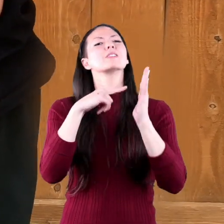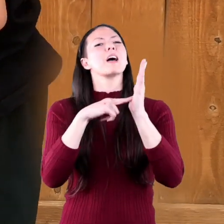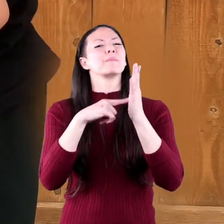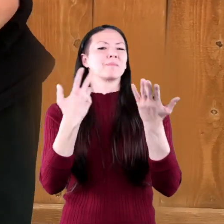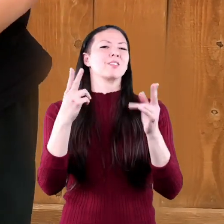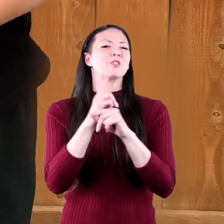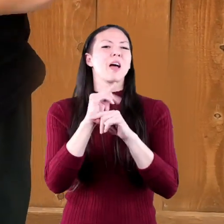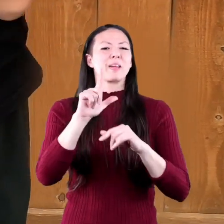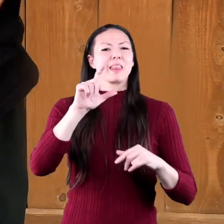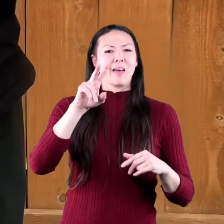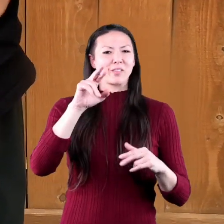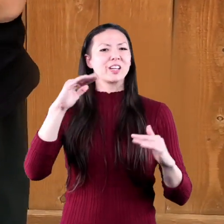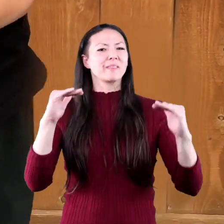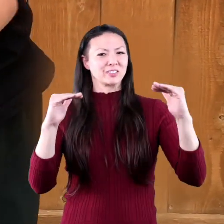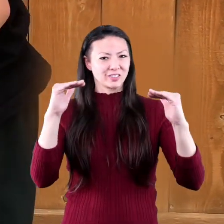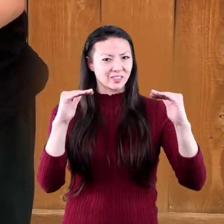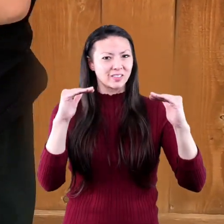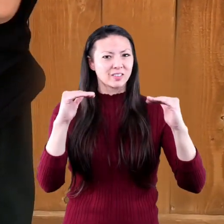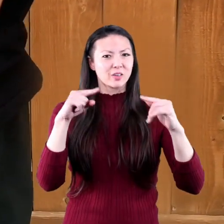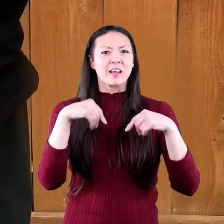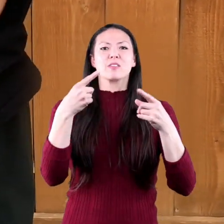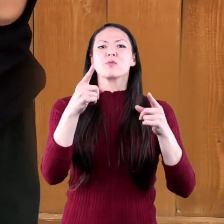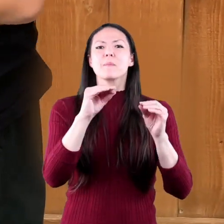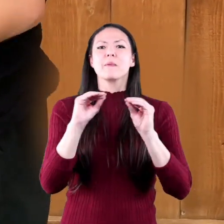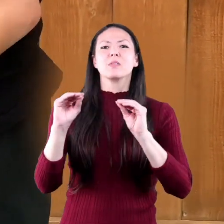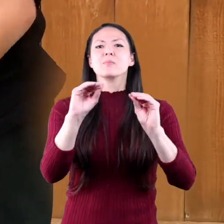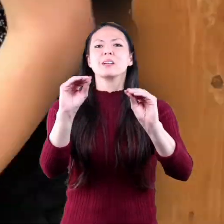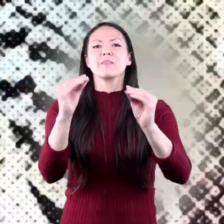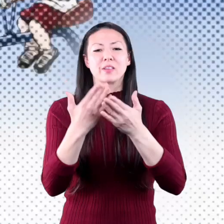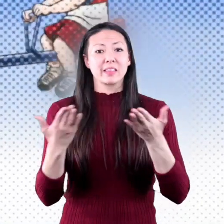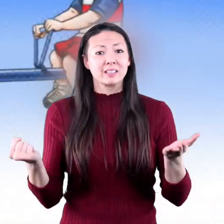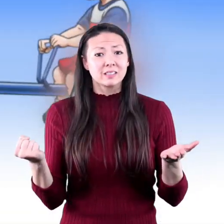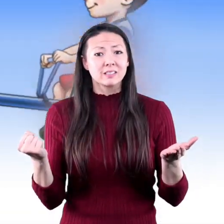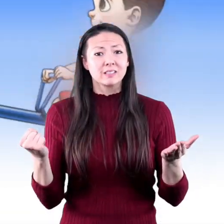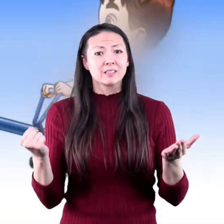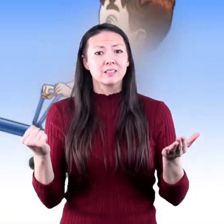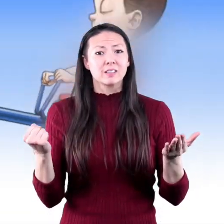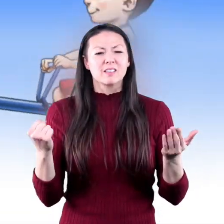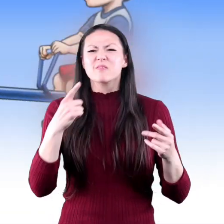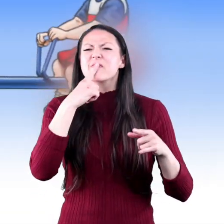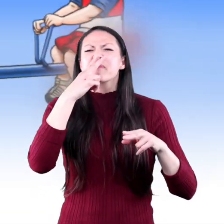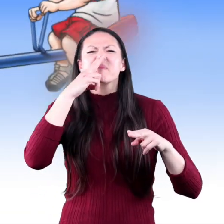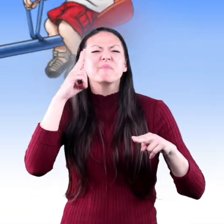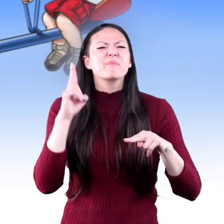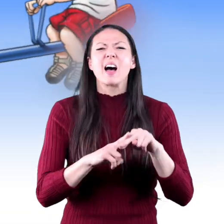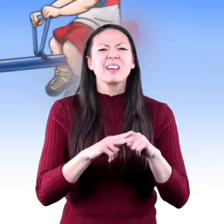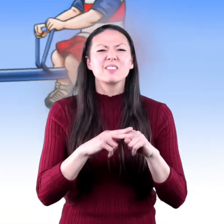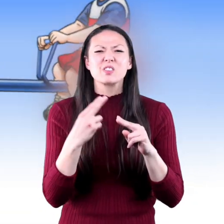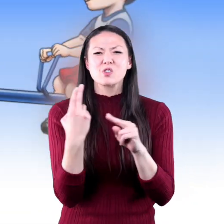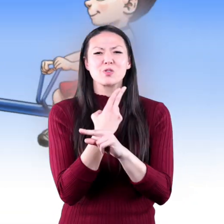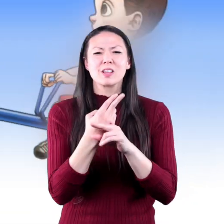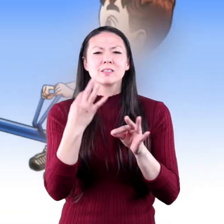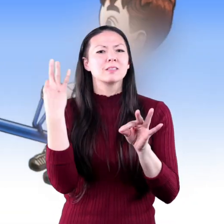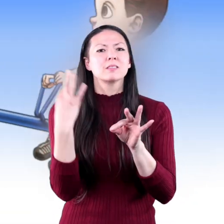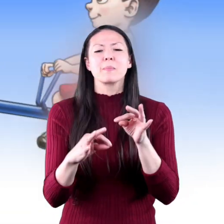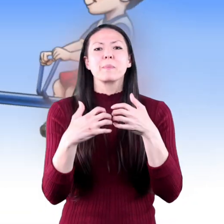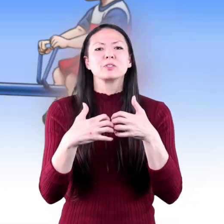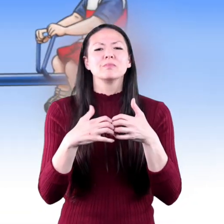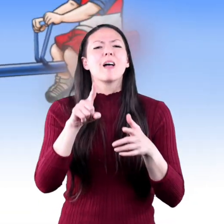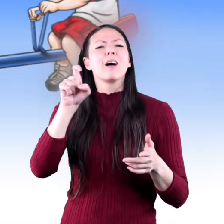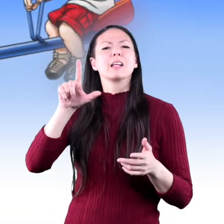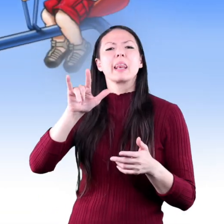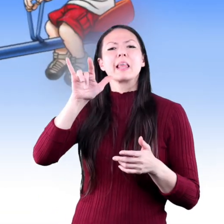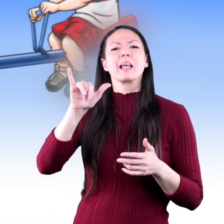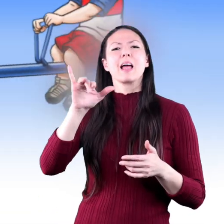of the lever. The lever gives us leverage to move things. A teeter-totter is a super fun simple machine. Just